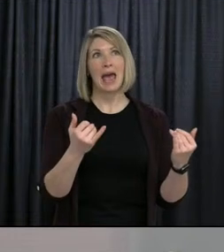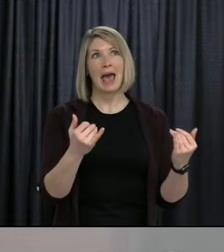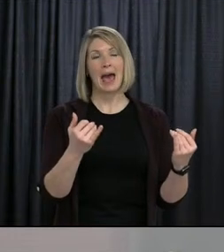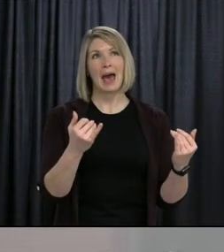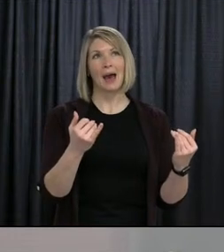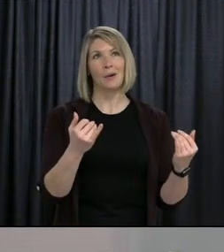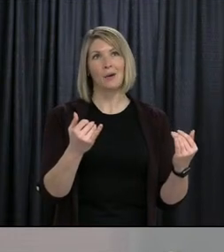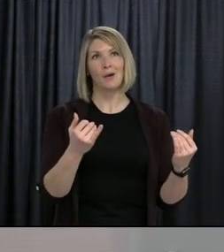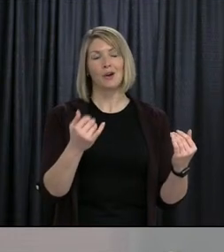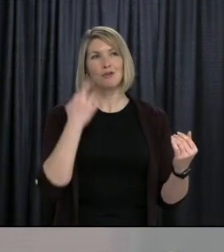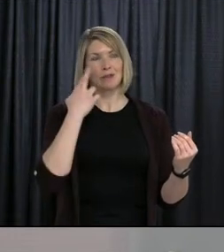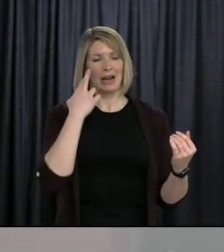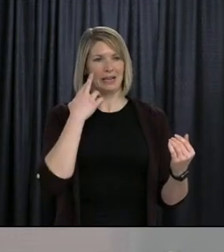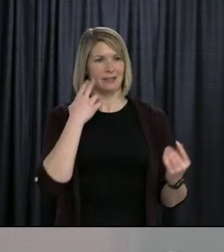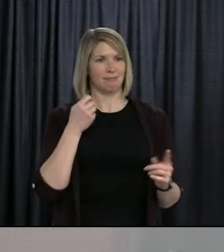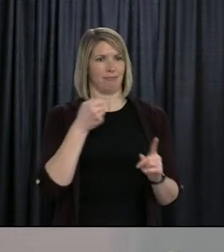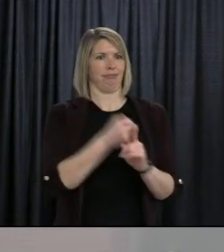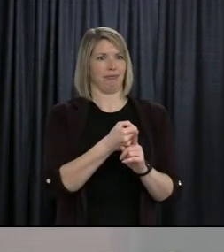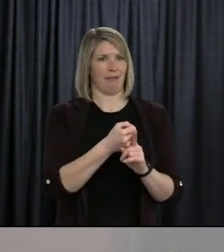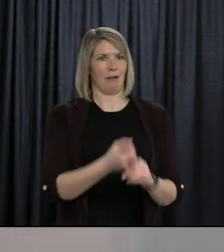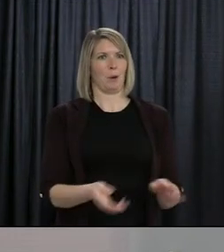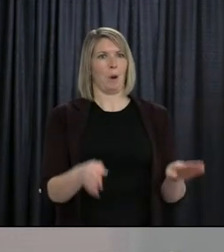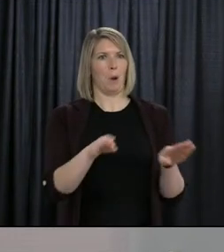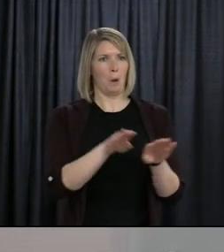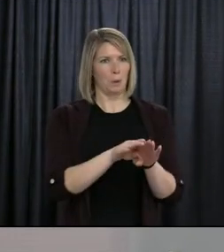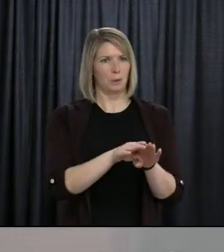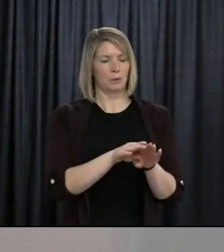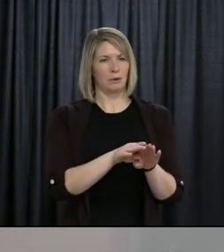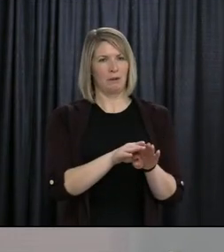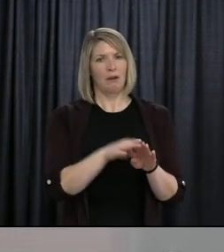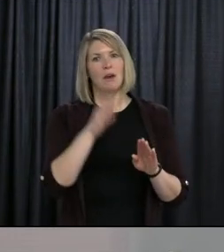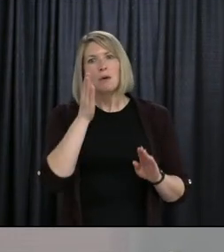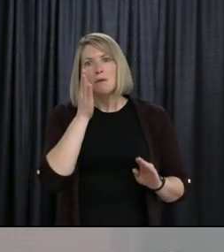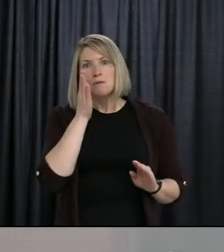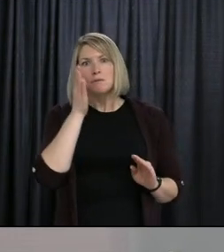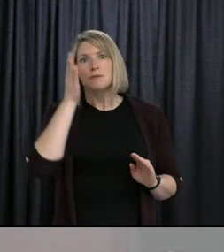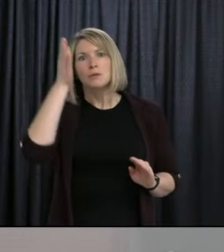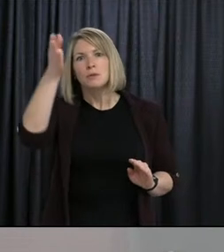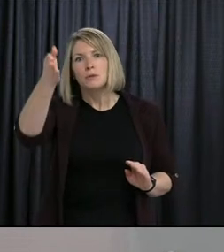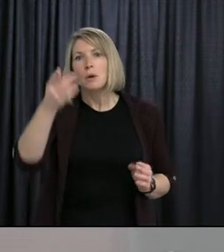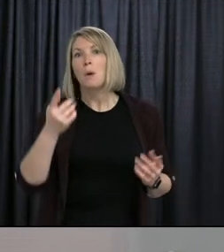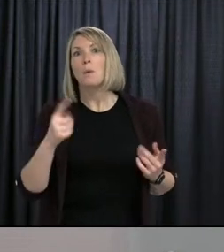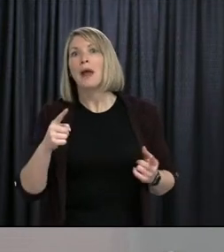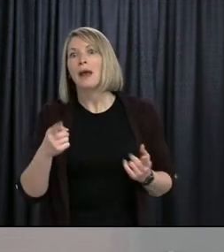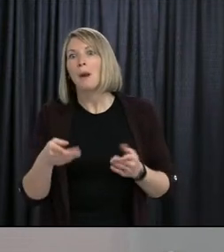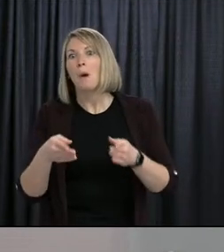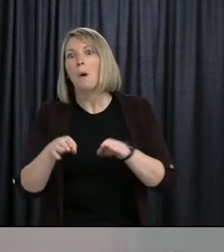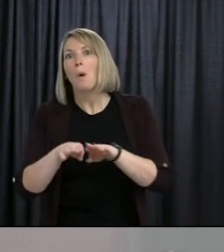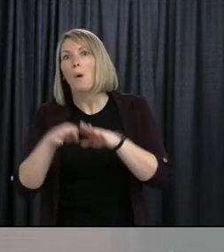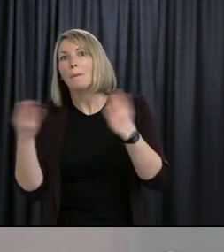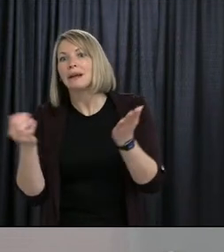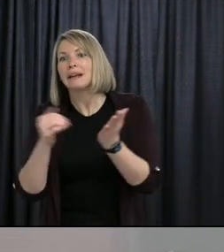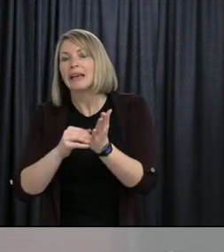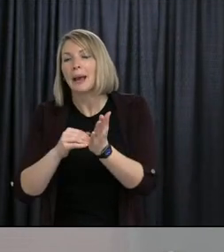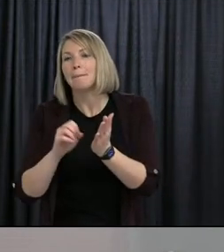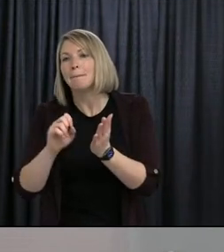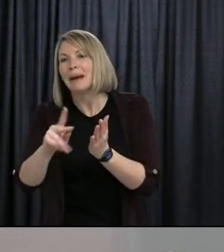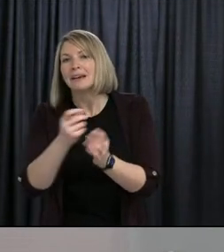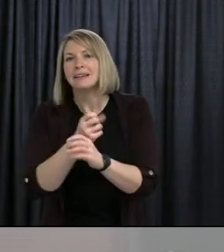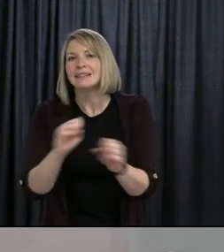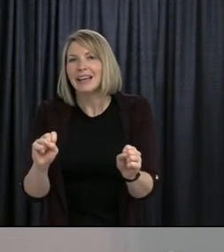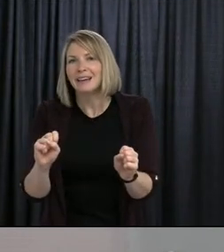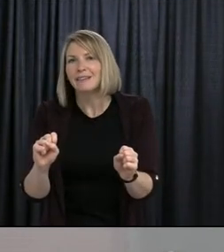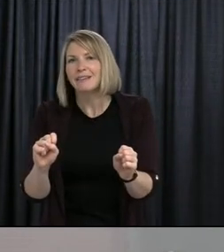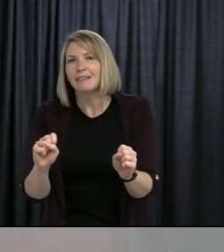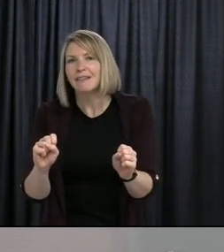and how do we put the children back in the school safely or safer than, in light of what